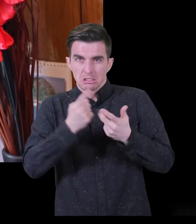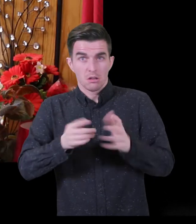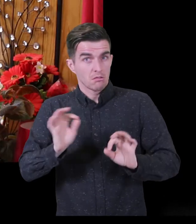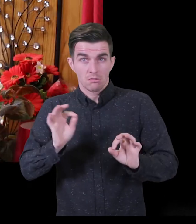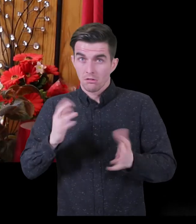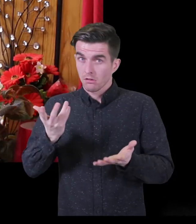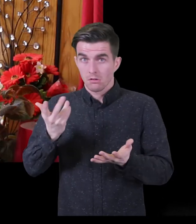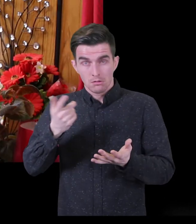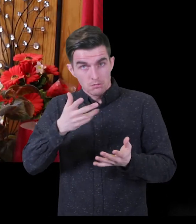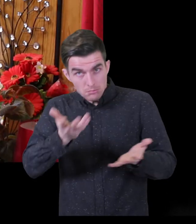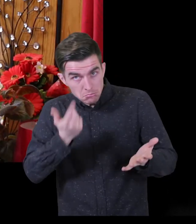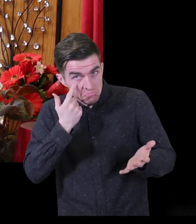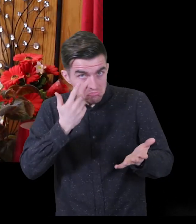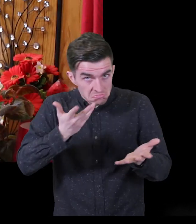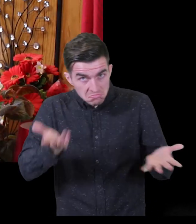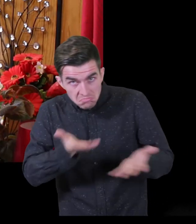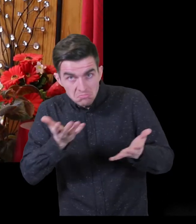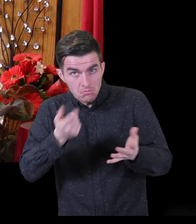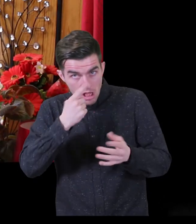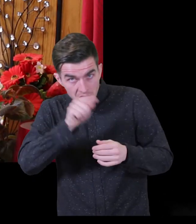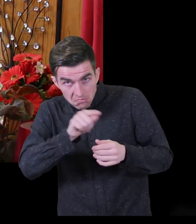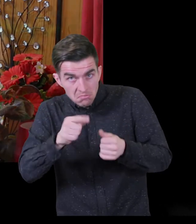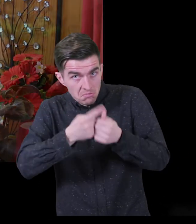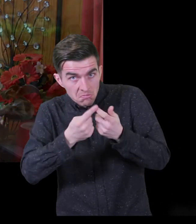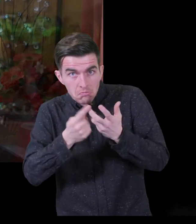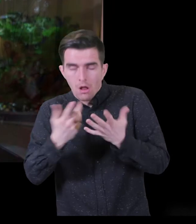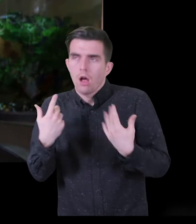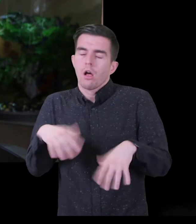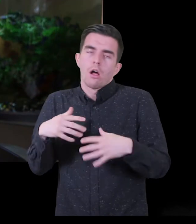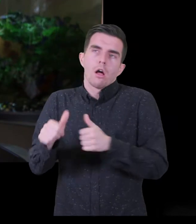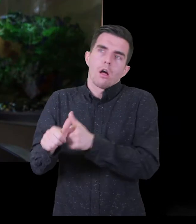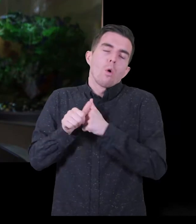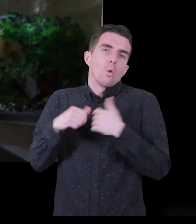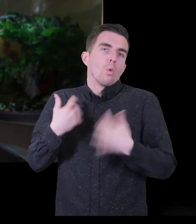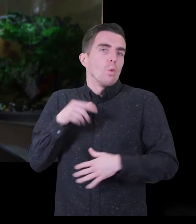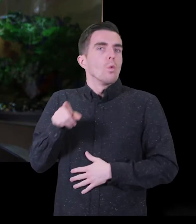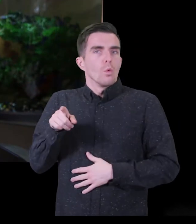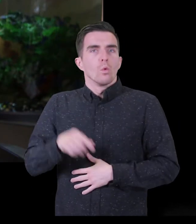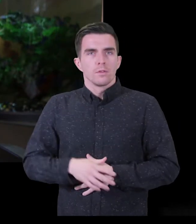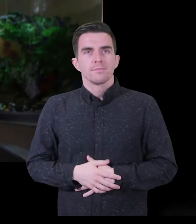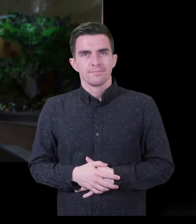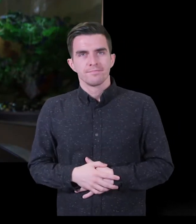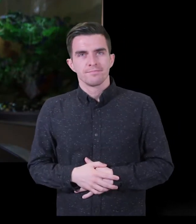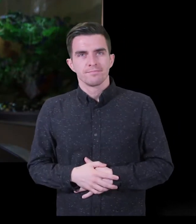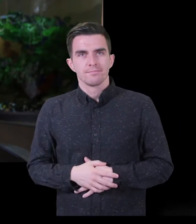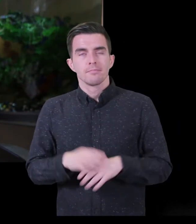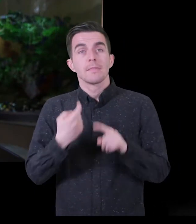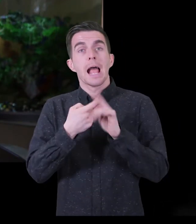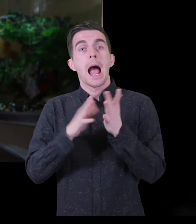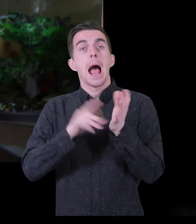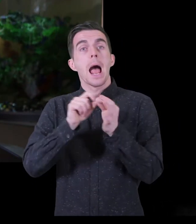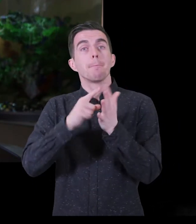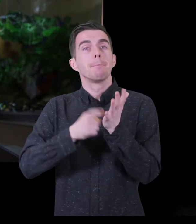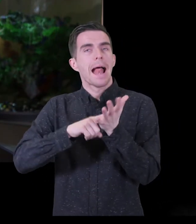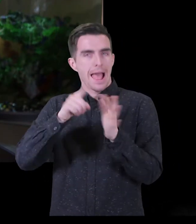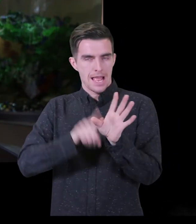tremendous. was, they didn't say to me, you have to have, you have to have. They were, would you like to try, we'll try and do this for you. And they've been